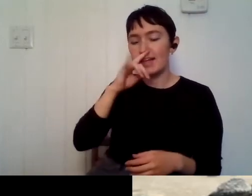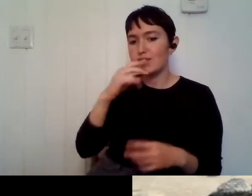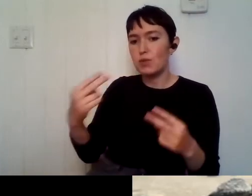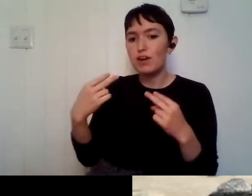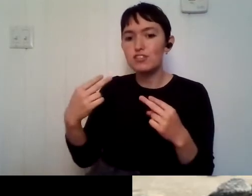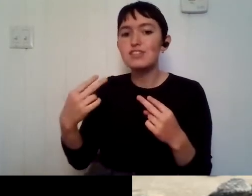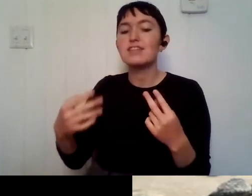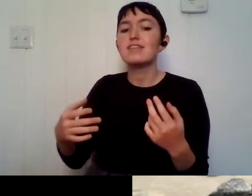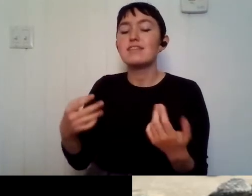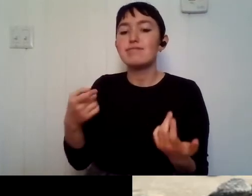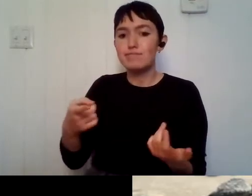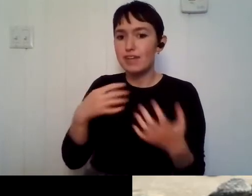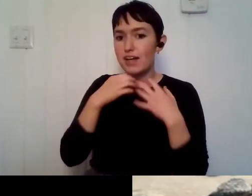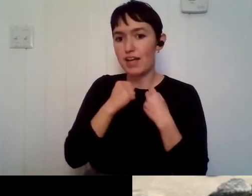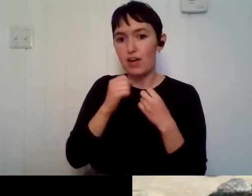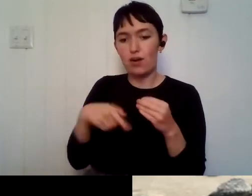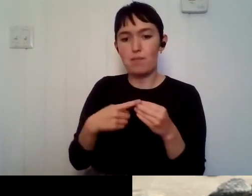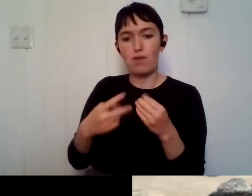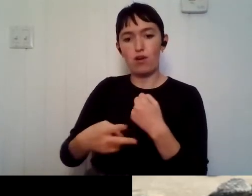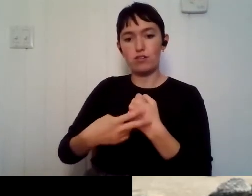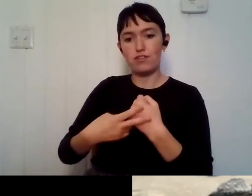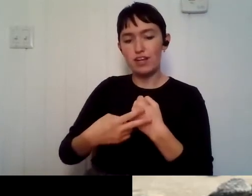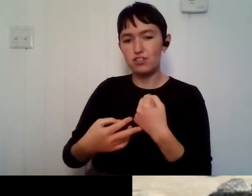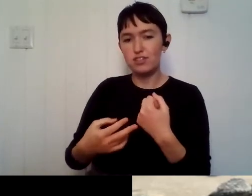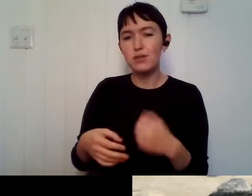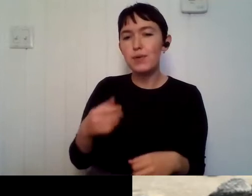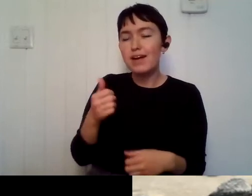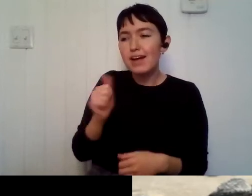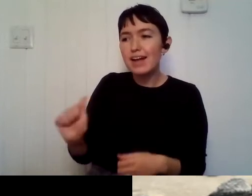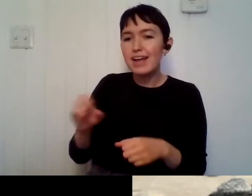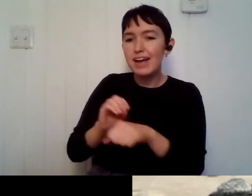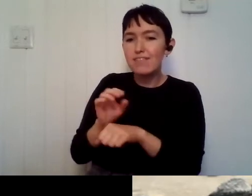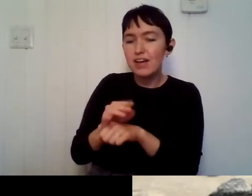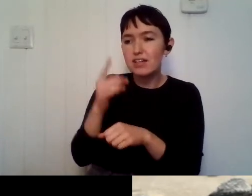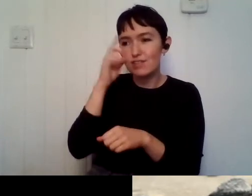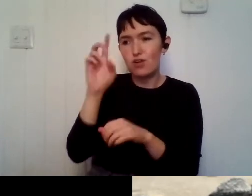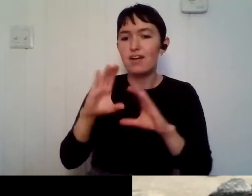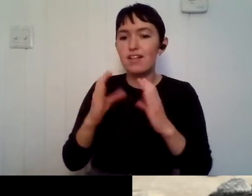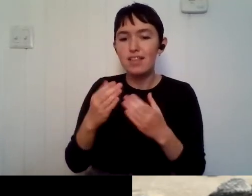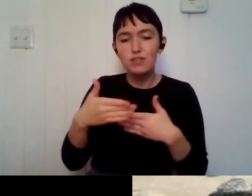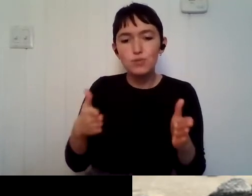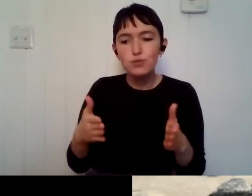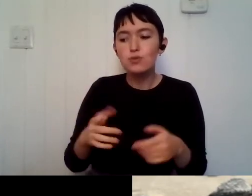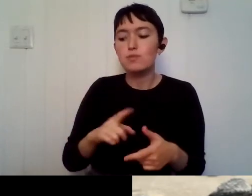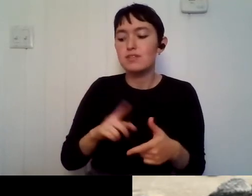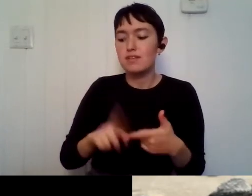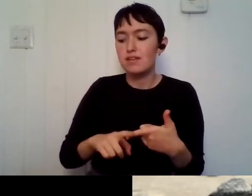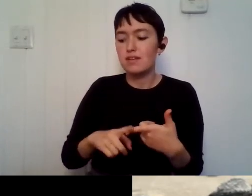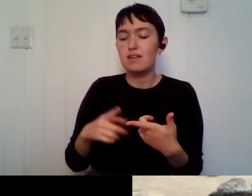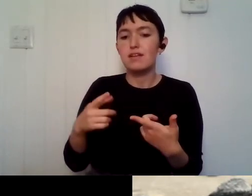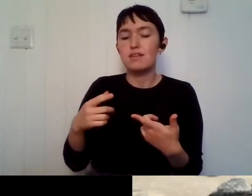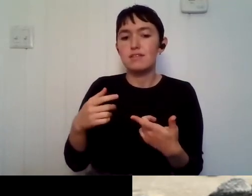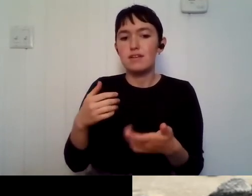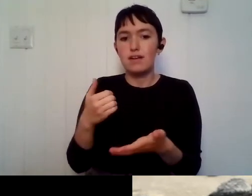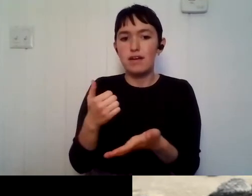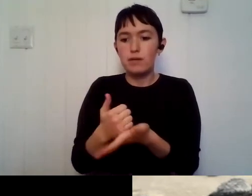conservation session. So do you have any advice for classrooms for, um, how you can help with ecological challenges that people are facing now